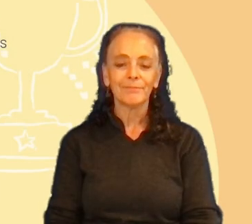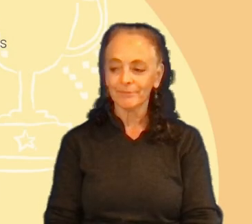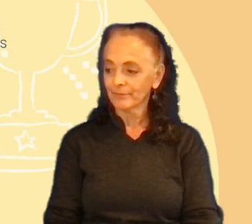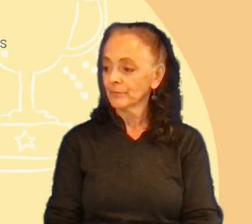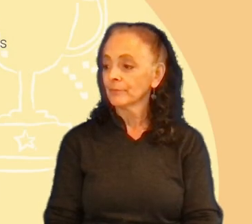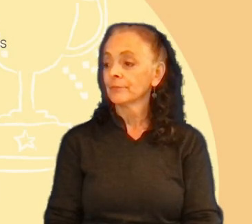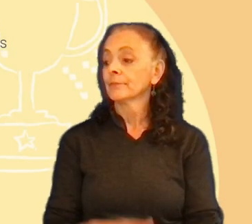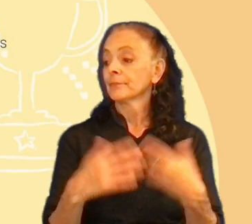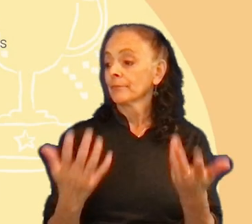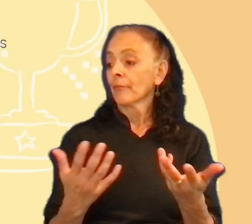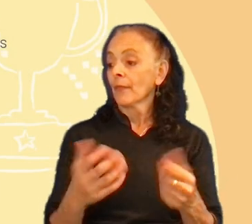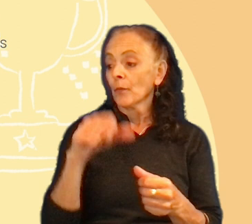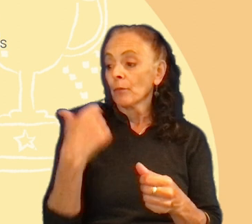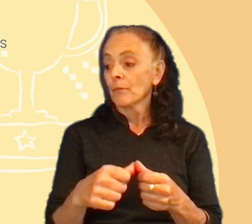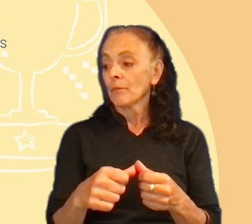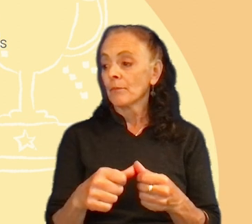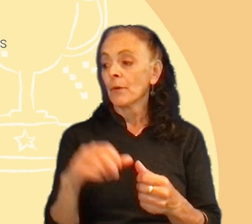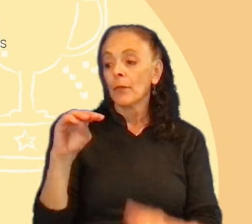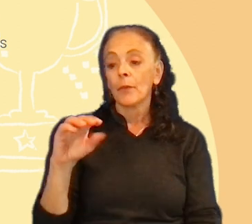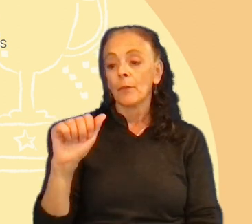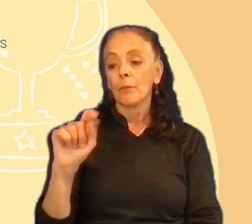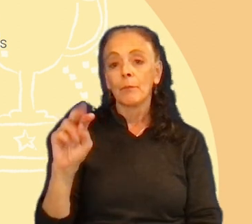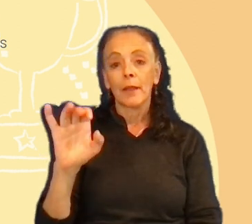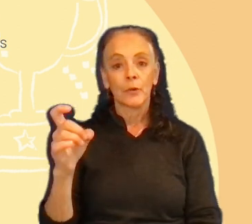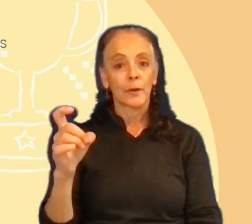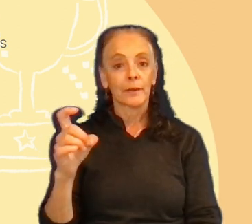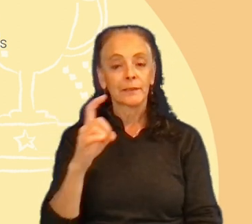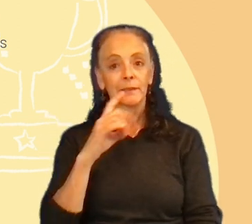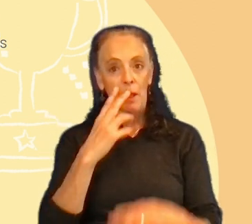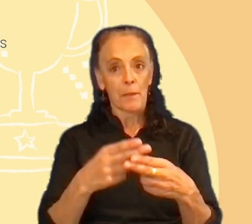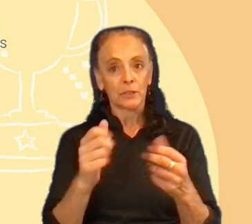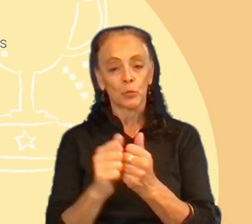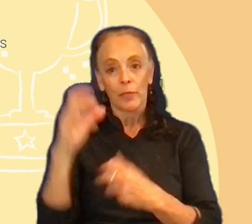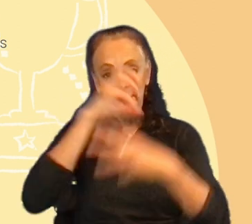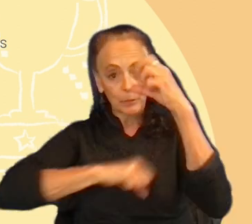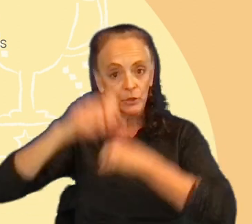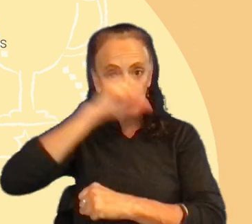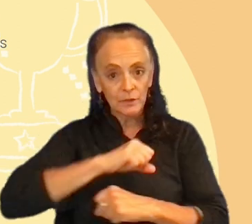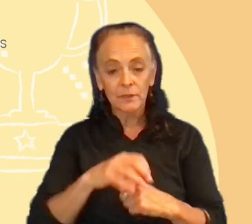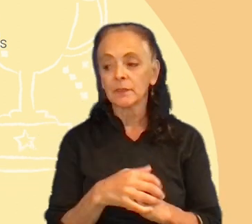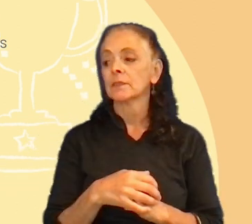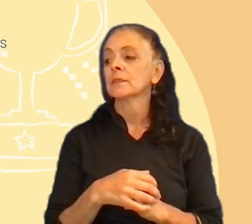Uh, do you remember that, matrix that I mentioned with assumptions? So, uh,